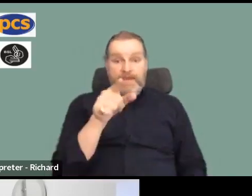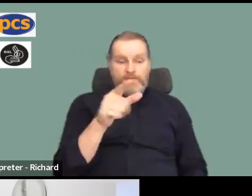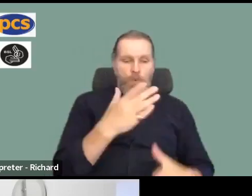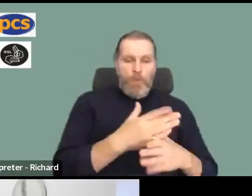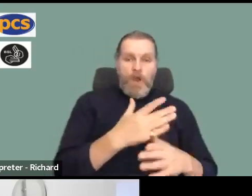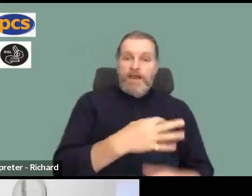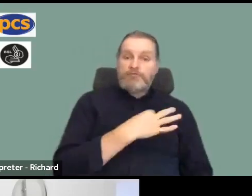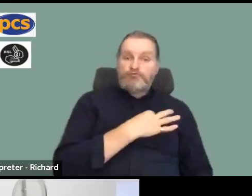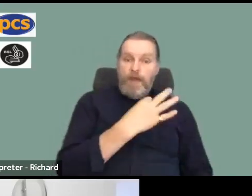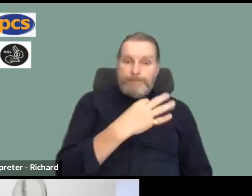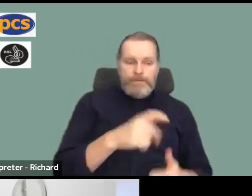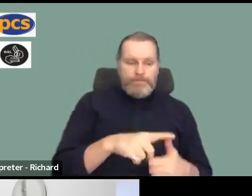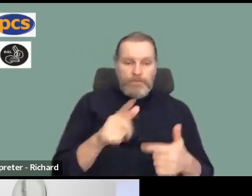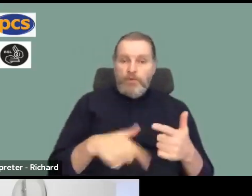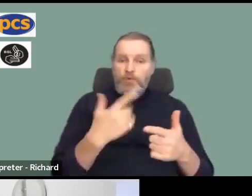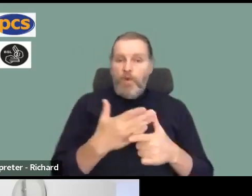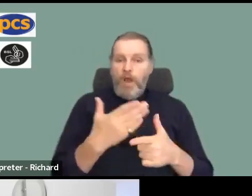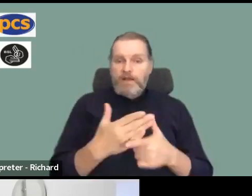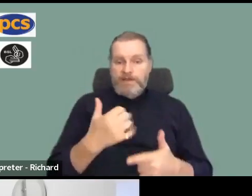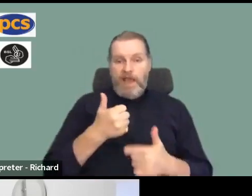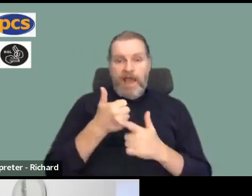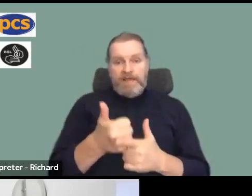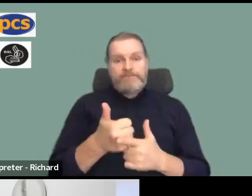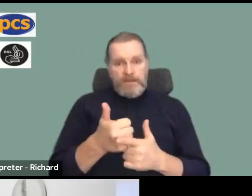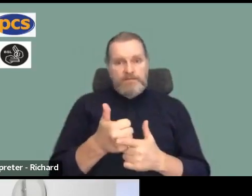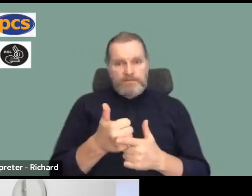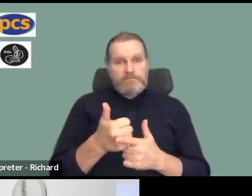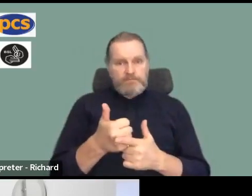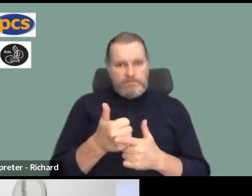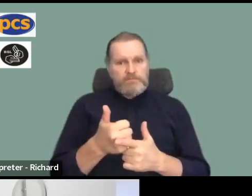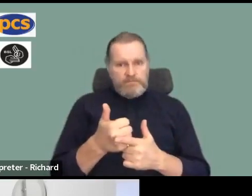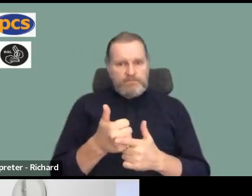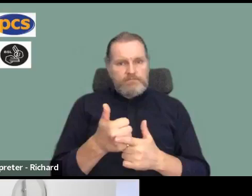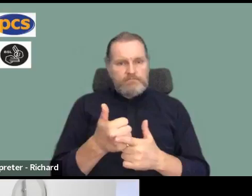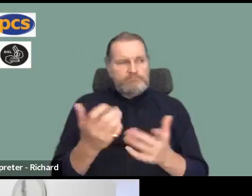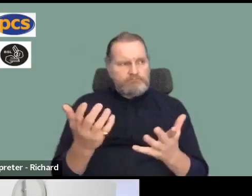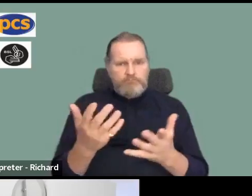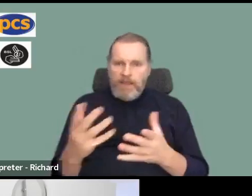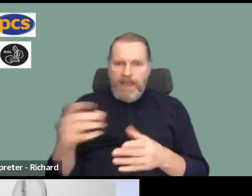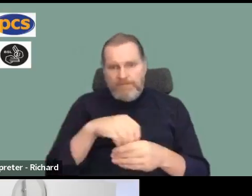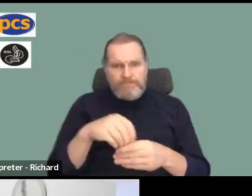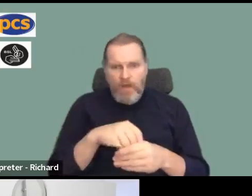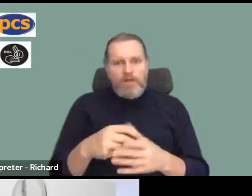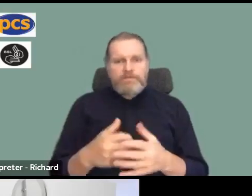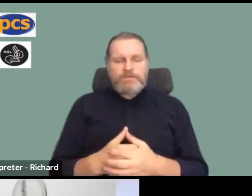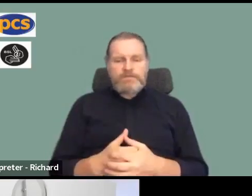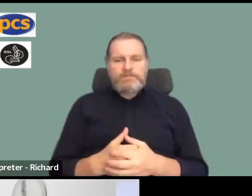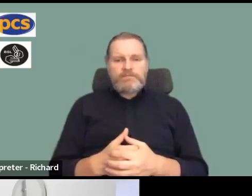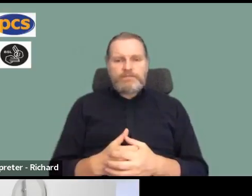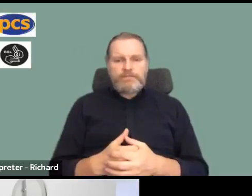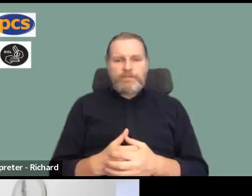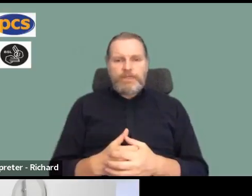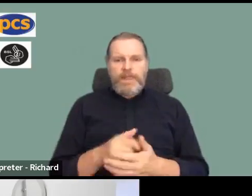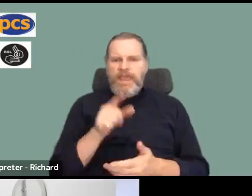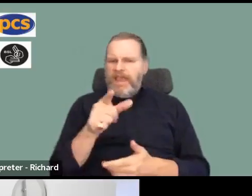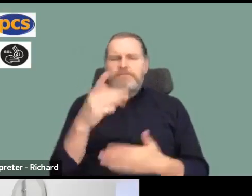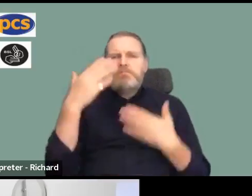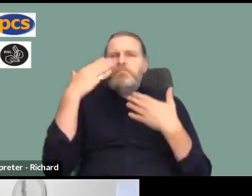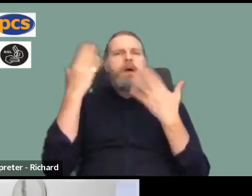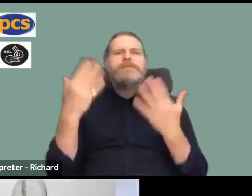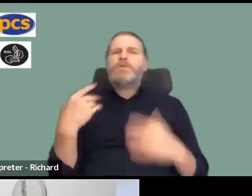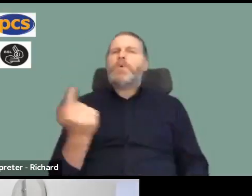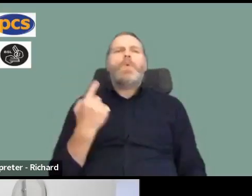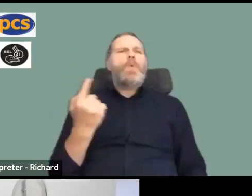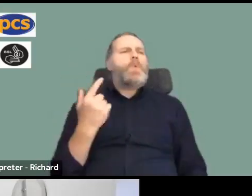just a member who wants to get involved, find your local rep. If you can't find out who they are, go on our website or on our systems and